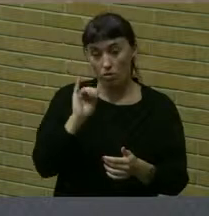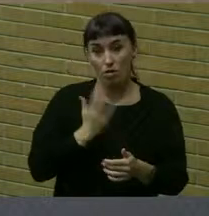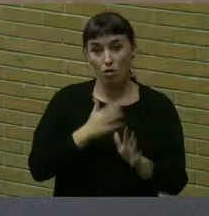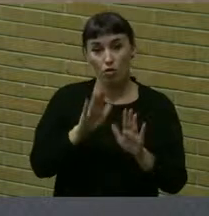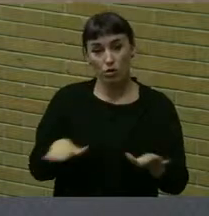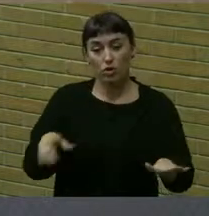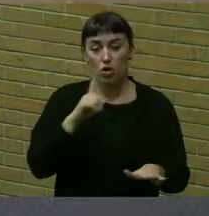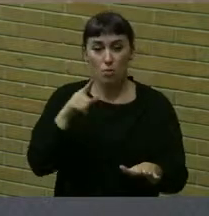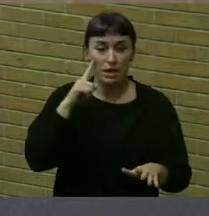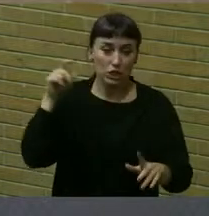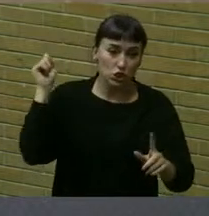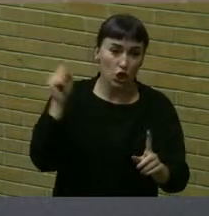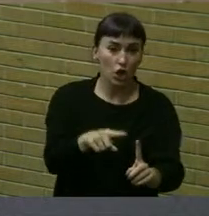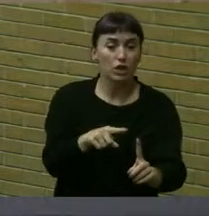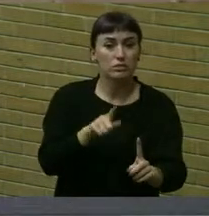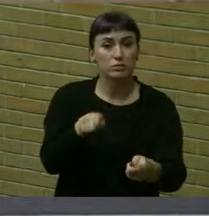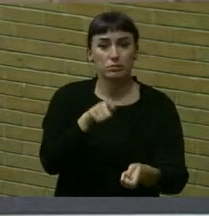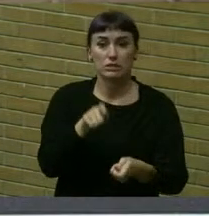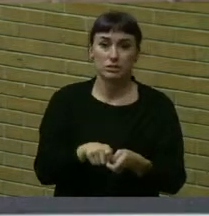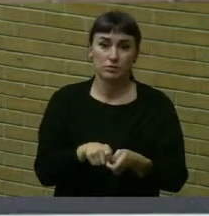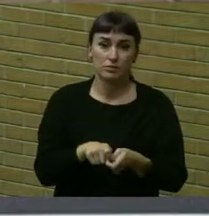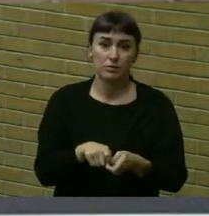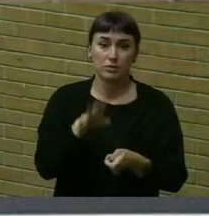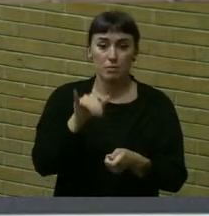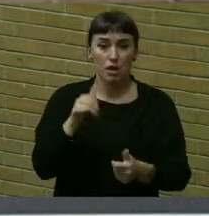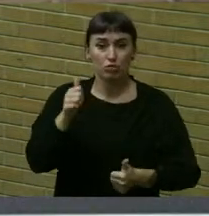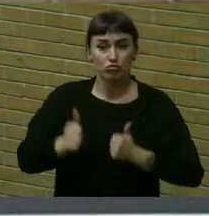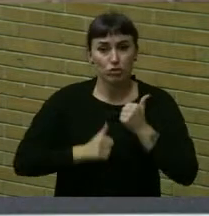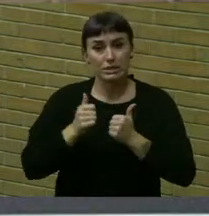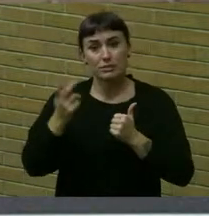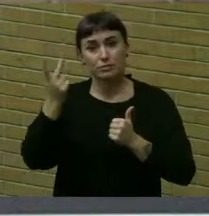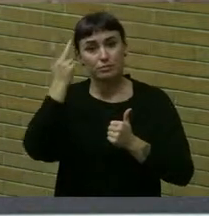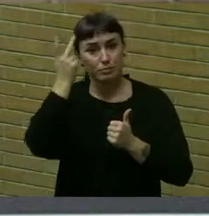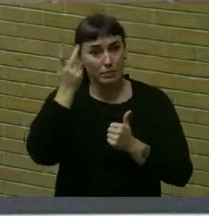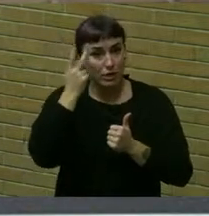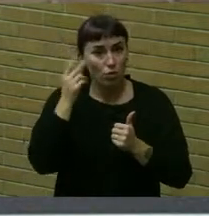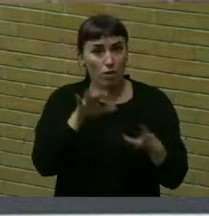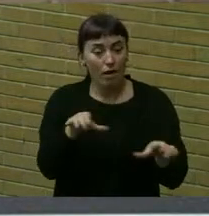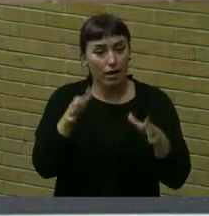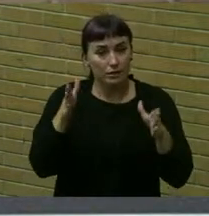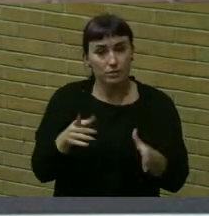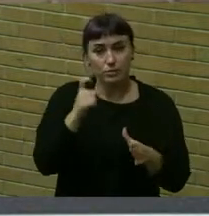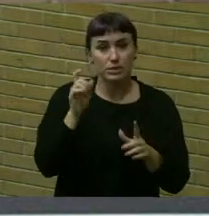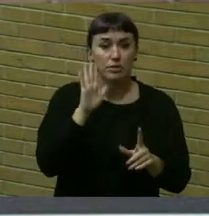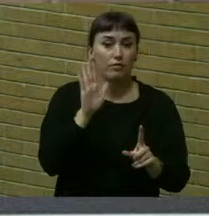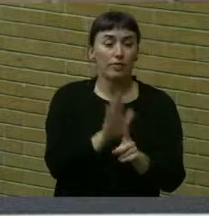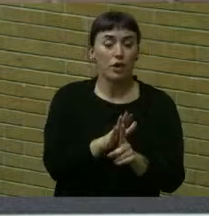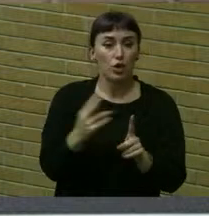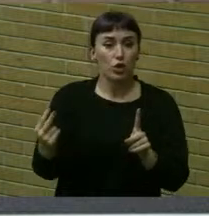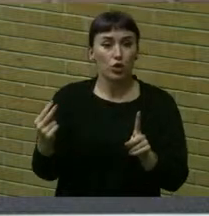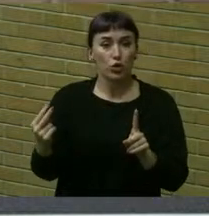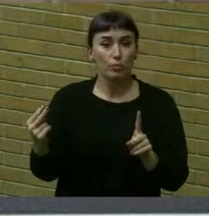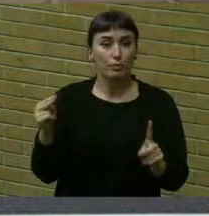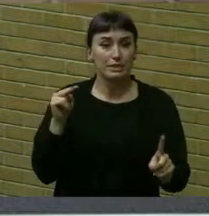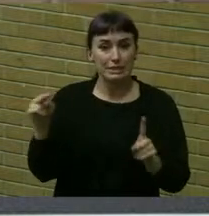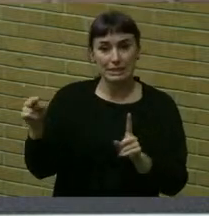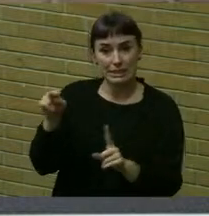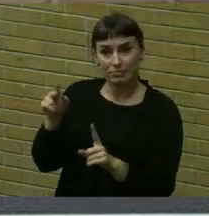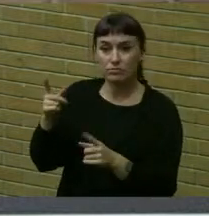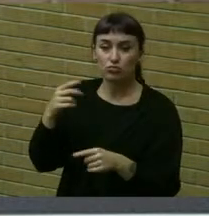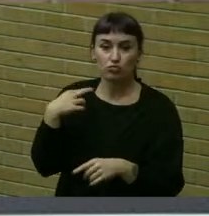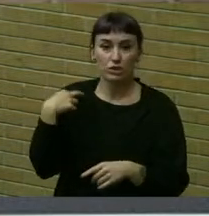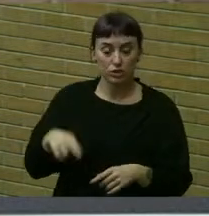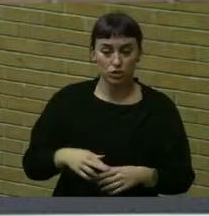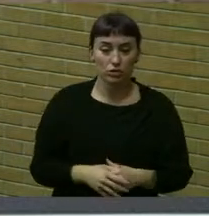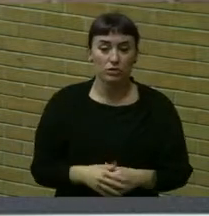are being targeted specifically by aggressive political activists because of their perceived religion. Okay?